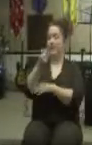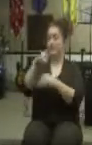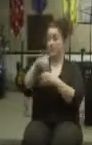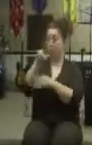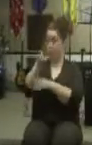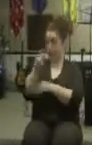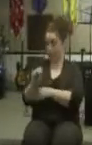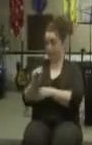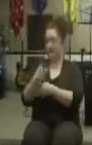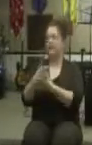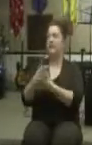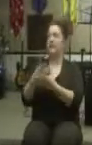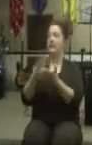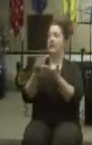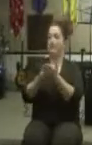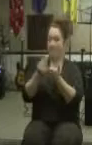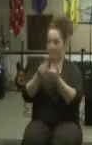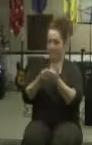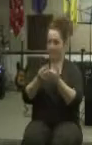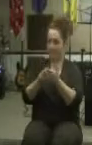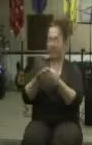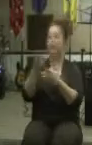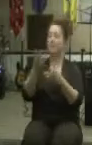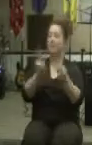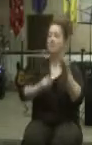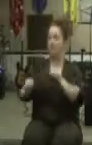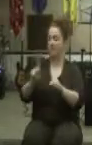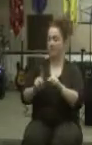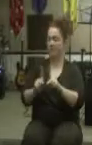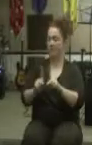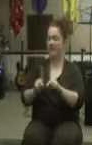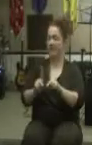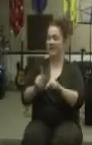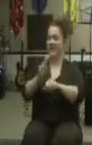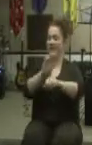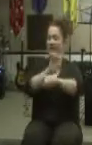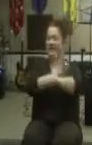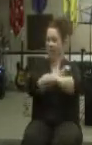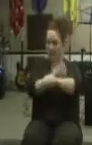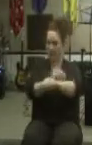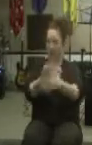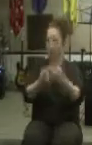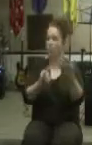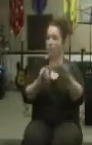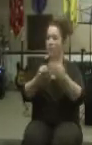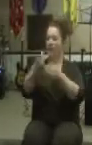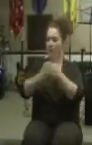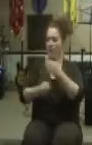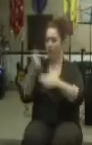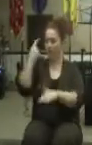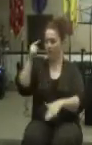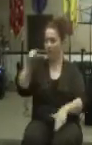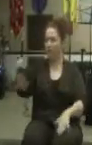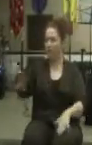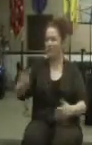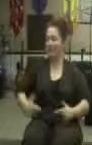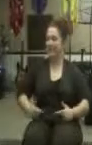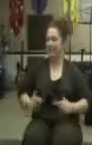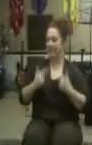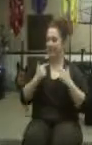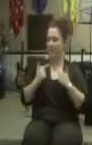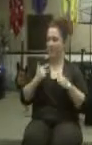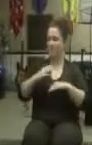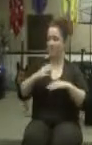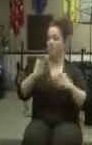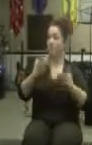In the United States, a person spends in energy. In energy, what it costs for